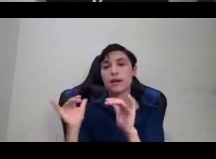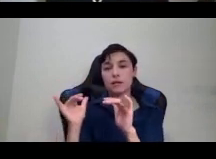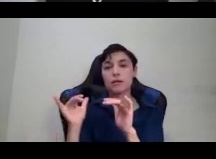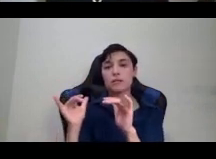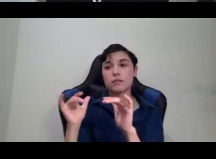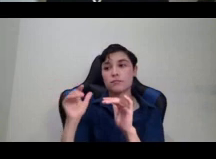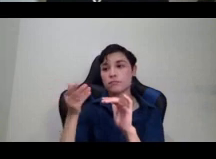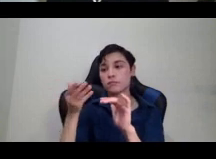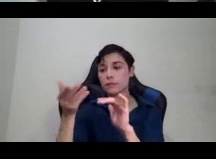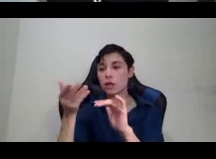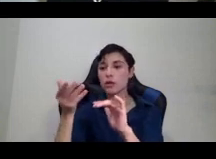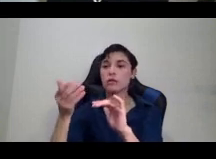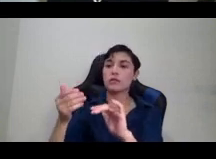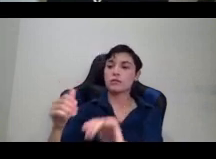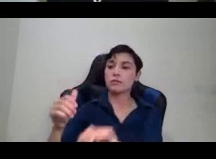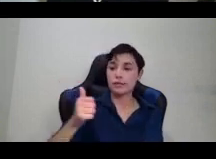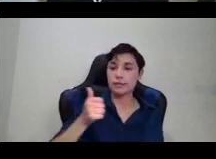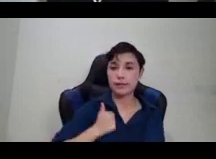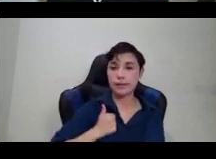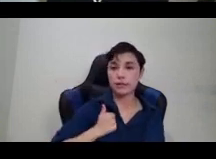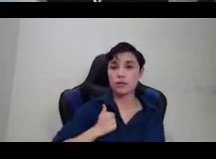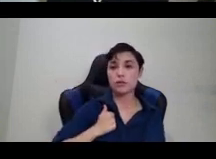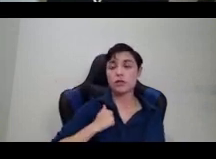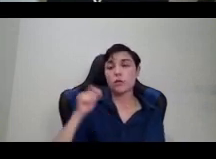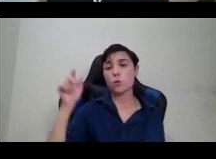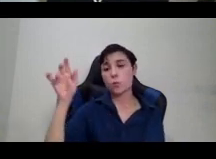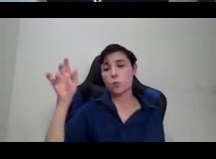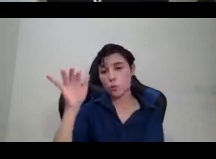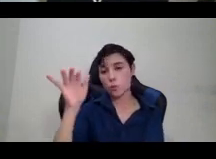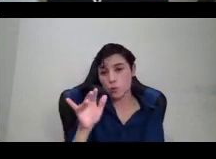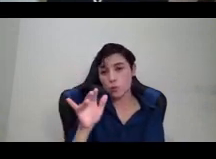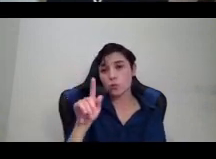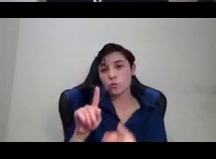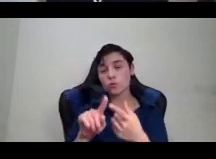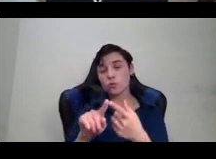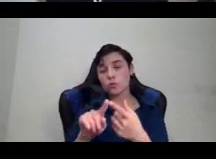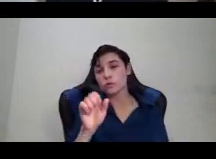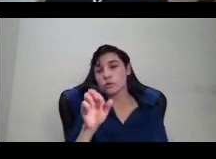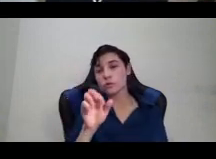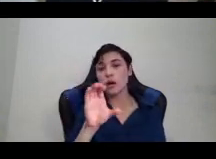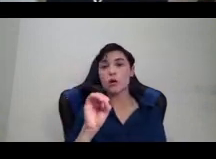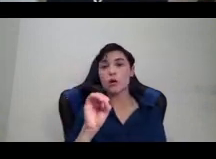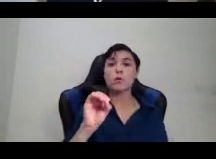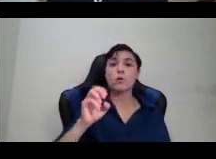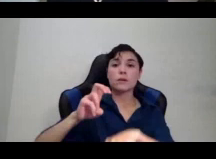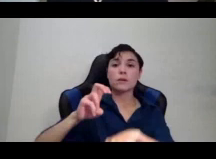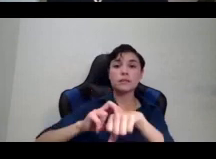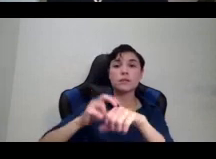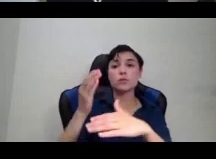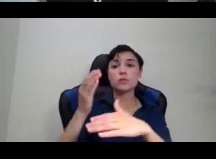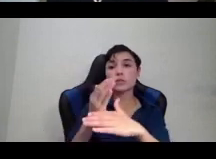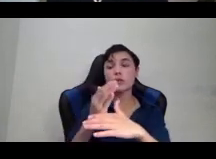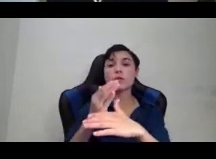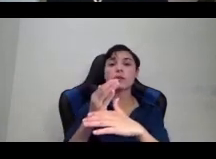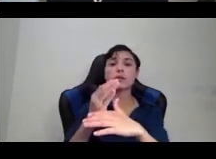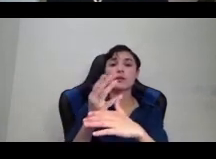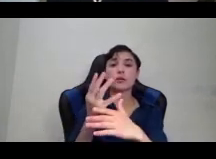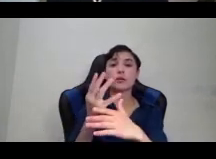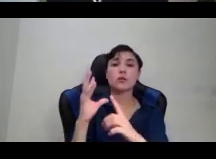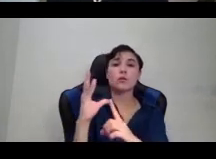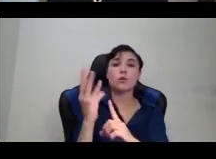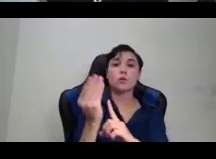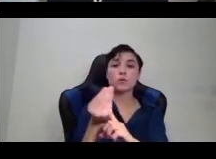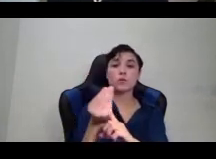Canada, down all the way down taro and potato sharing cultures in the